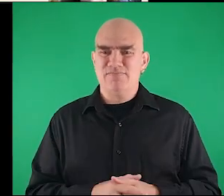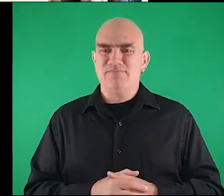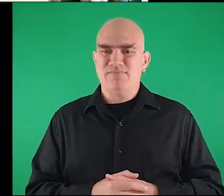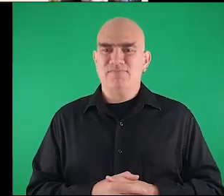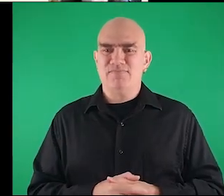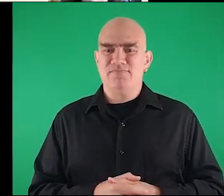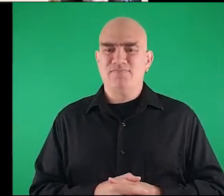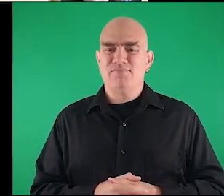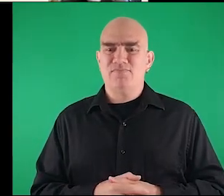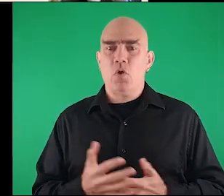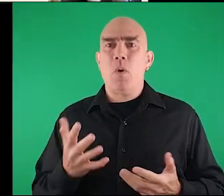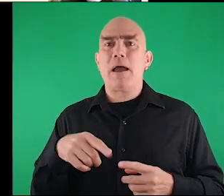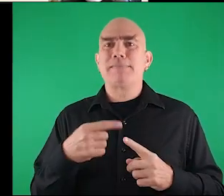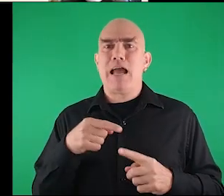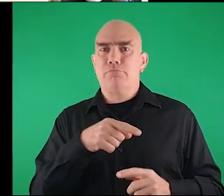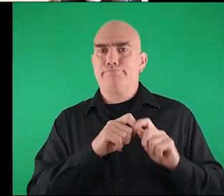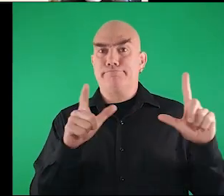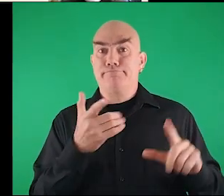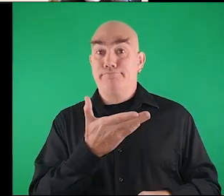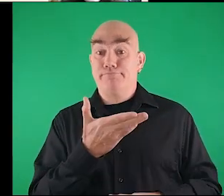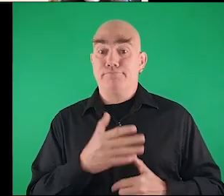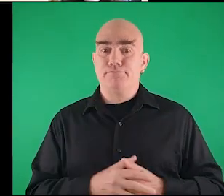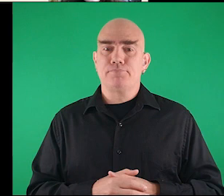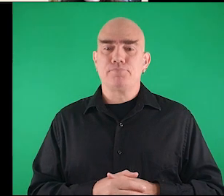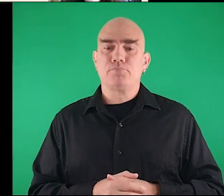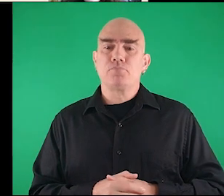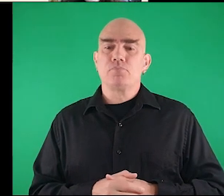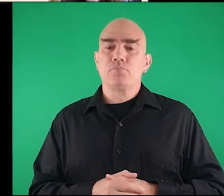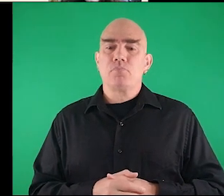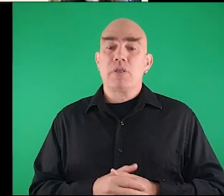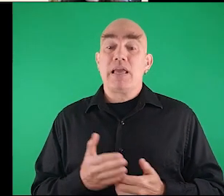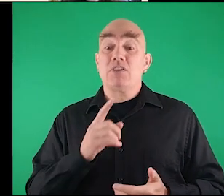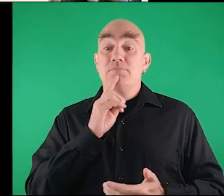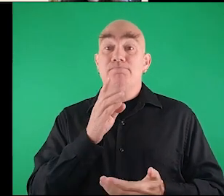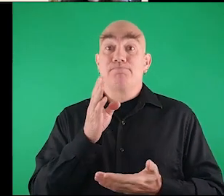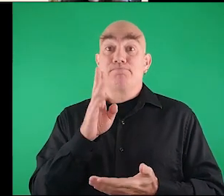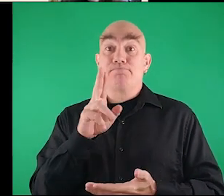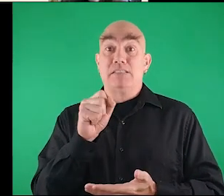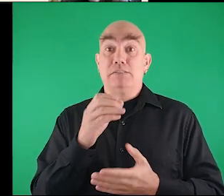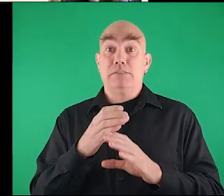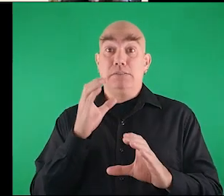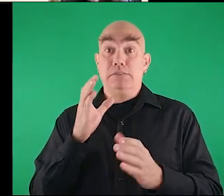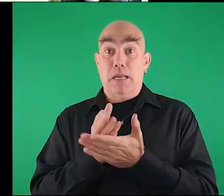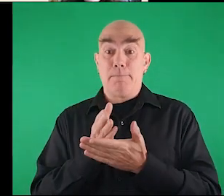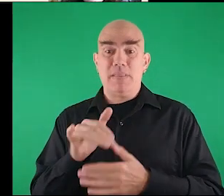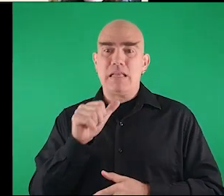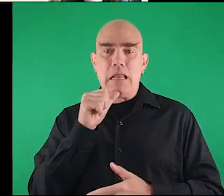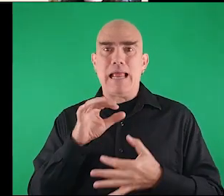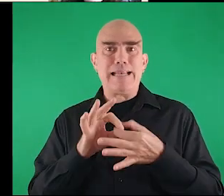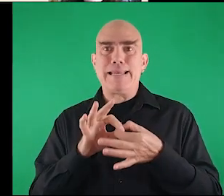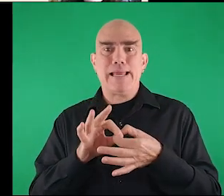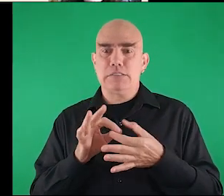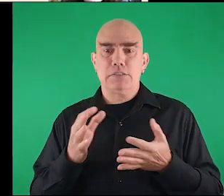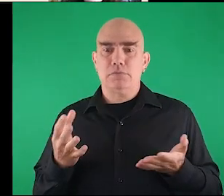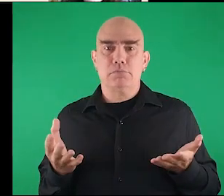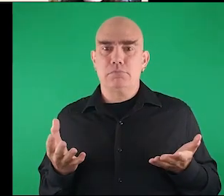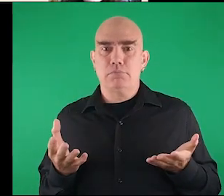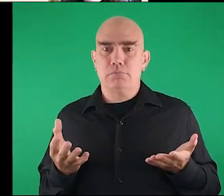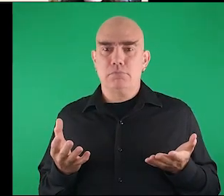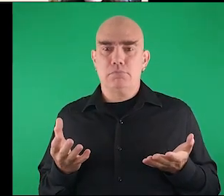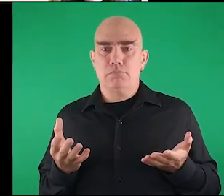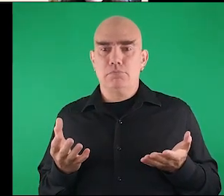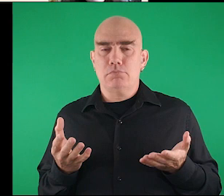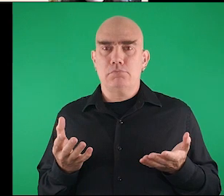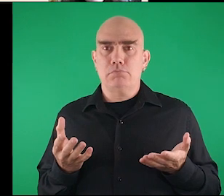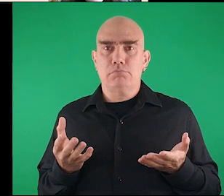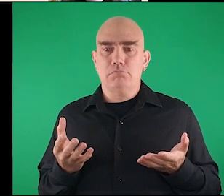and what about here here is a bus stop uh that is